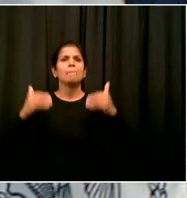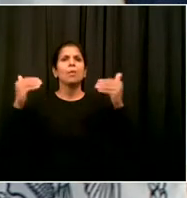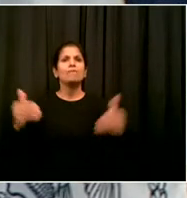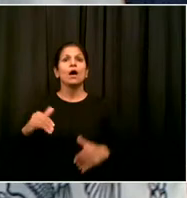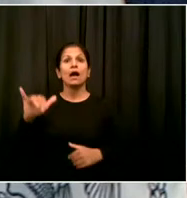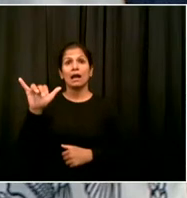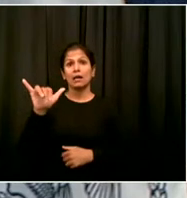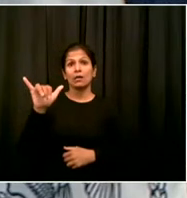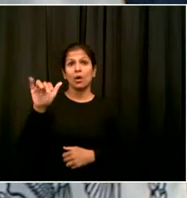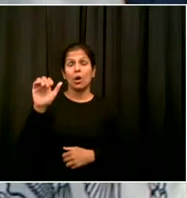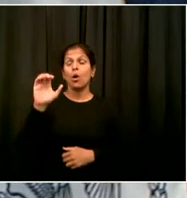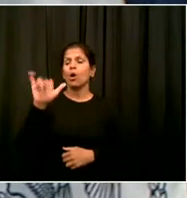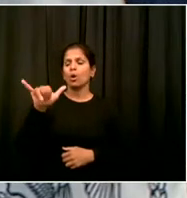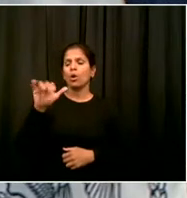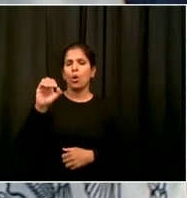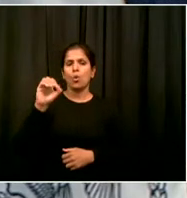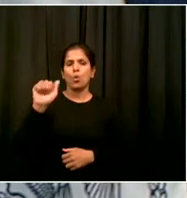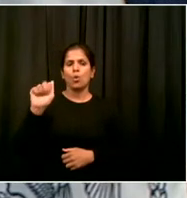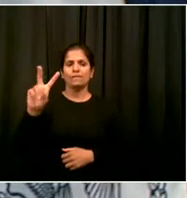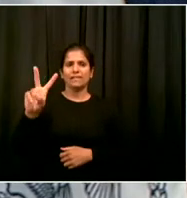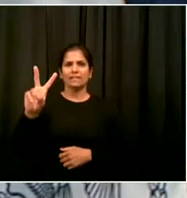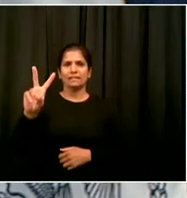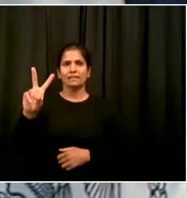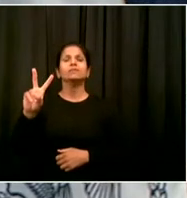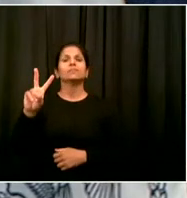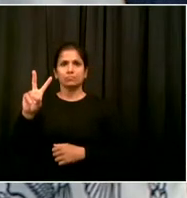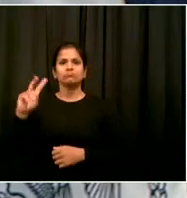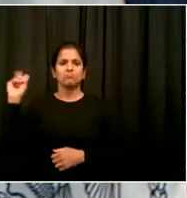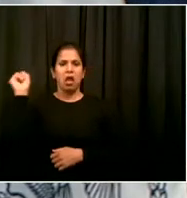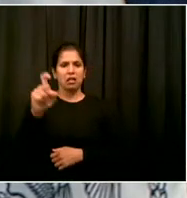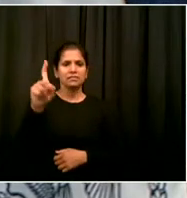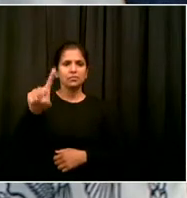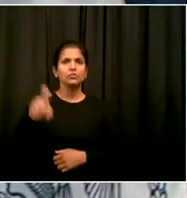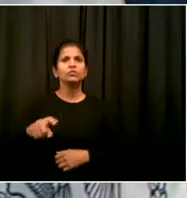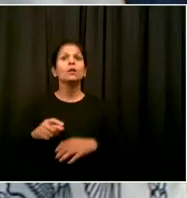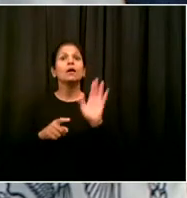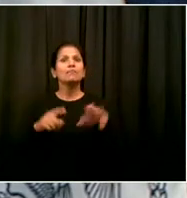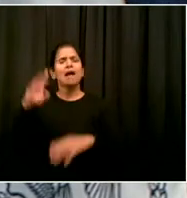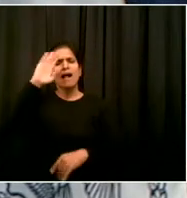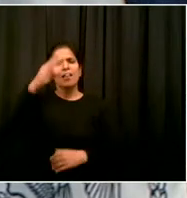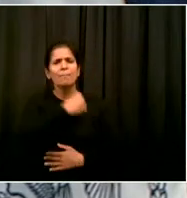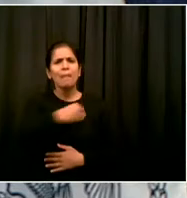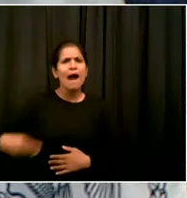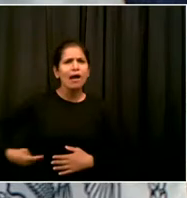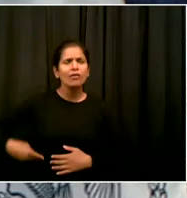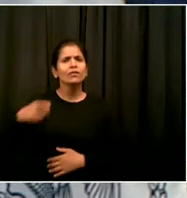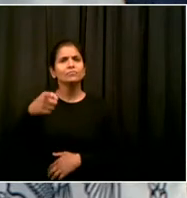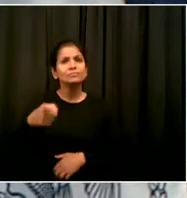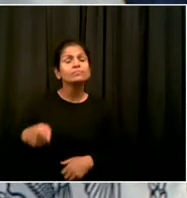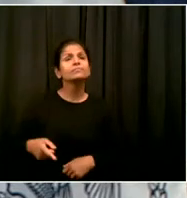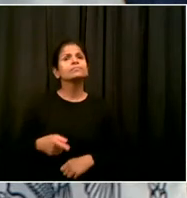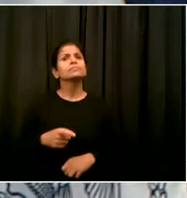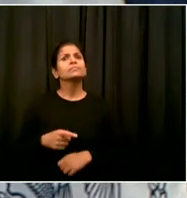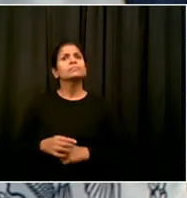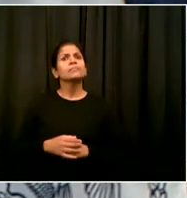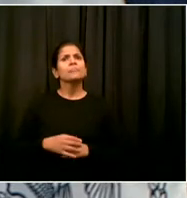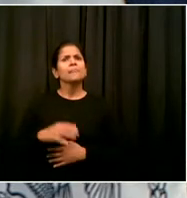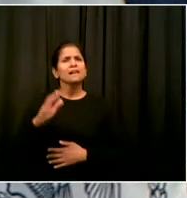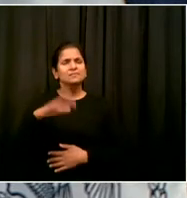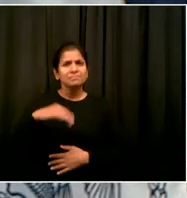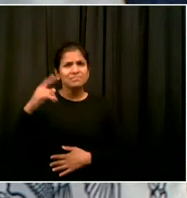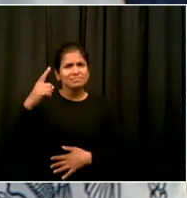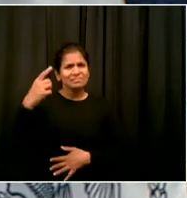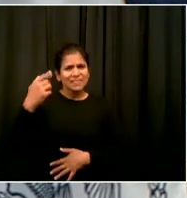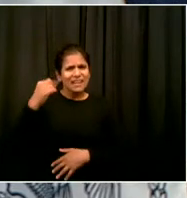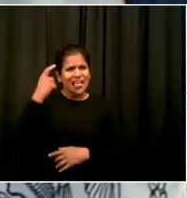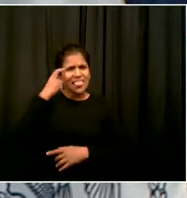Hi, Mr. Mayor. I wanted to ask you, I think a caller asked you Friday about fitness studios